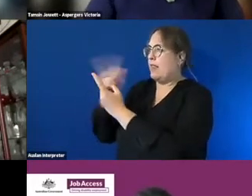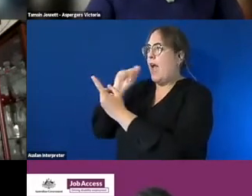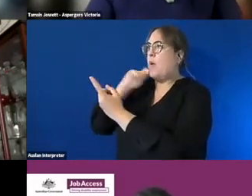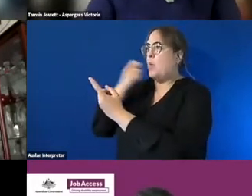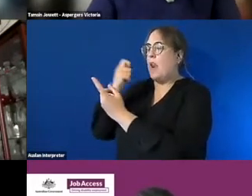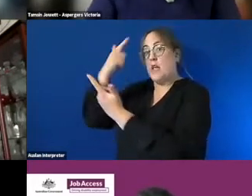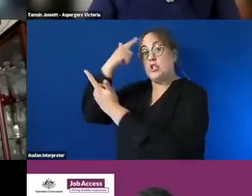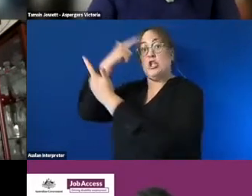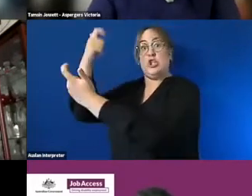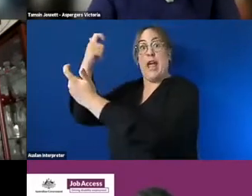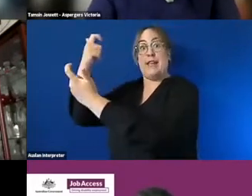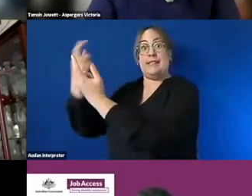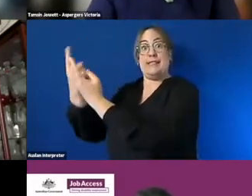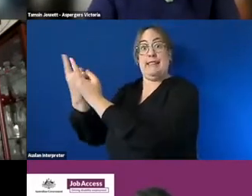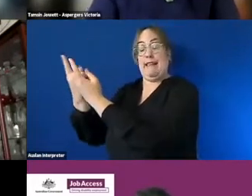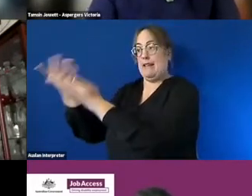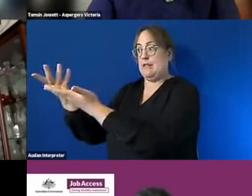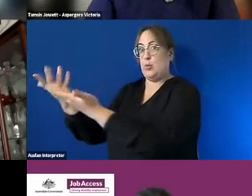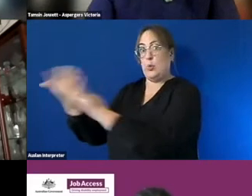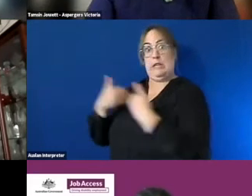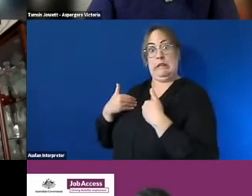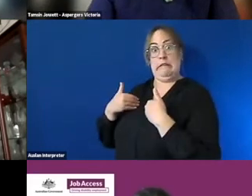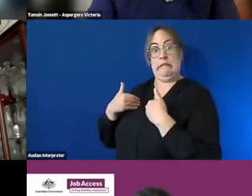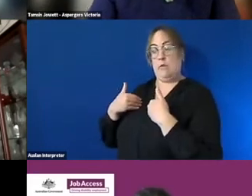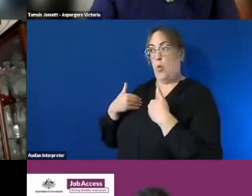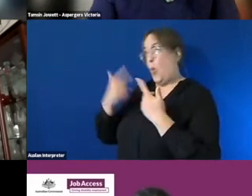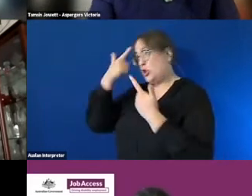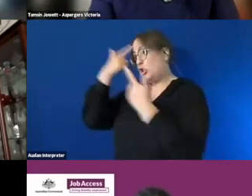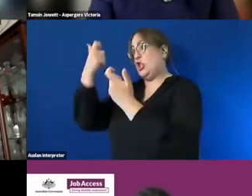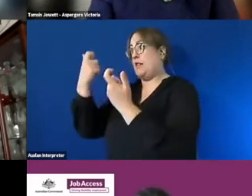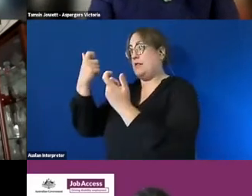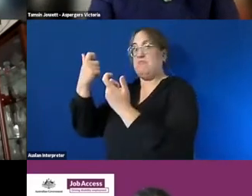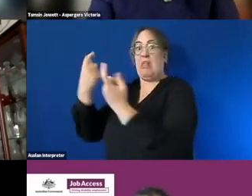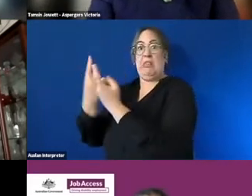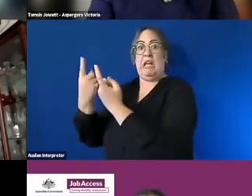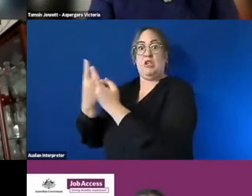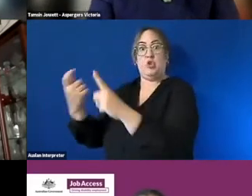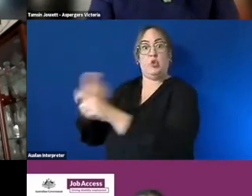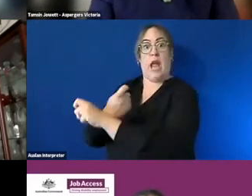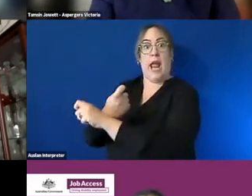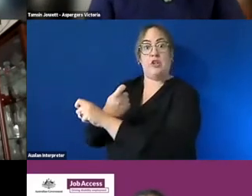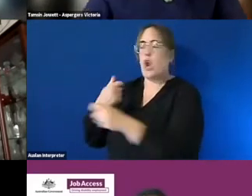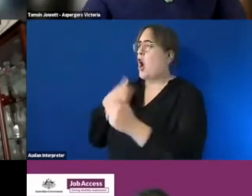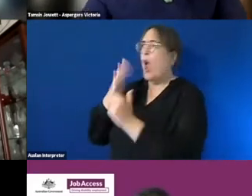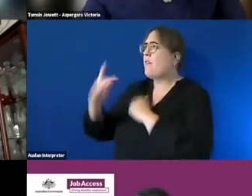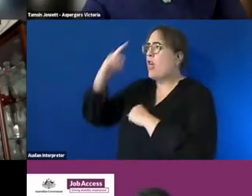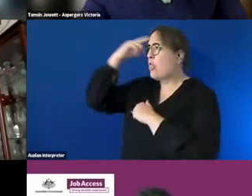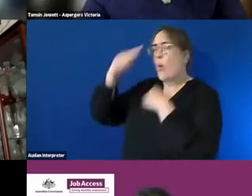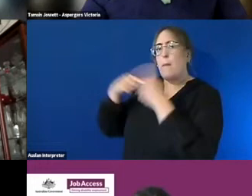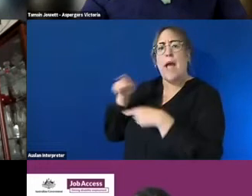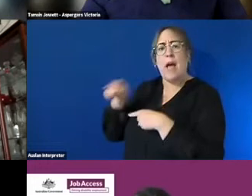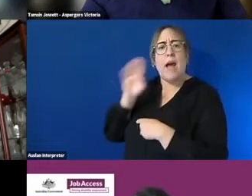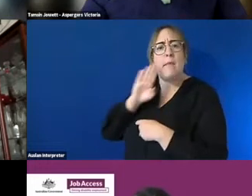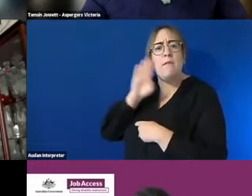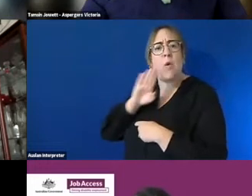actually suggested things to me that i wouldn't have um necessarily picked up on um that have also been um very helpful for me as